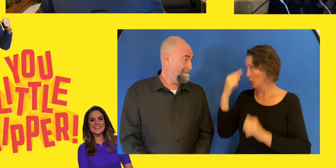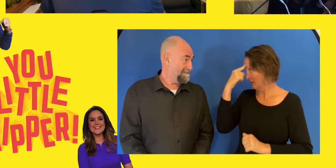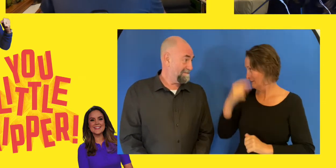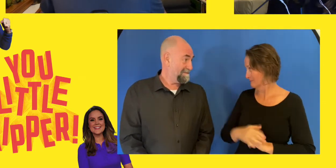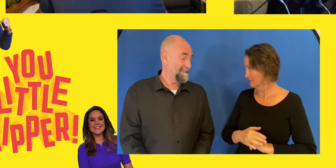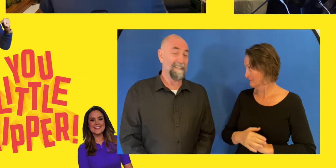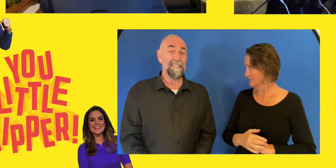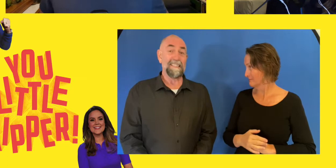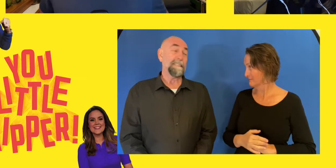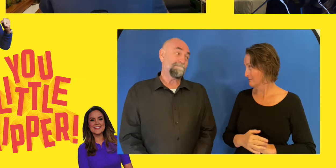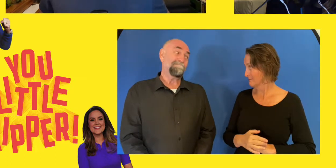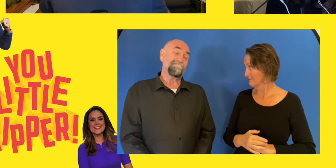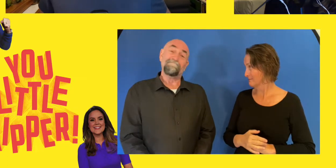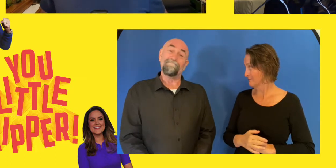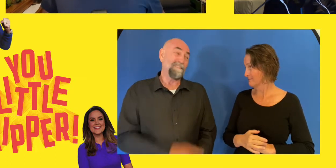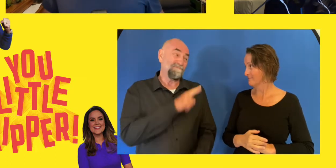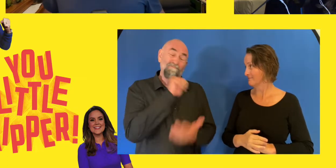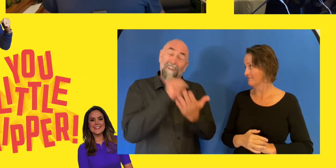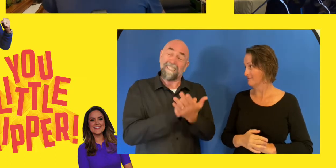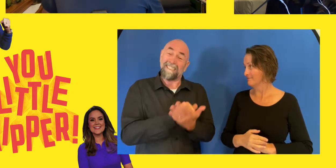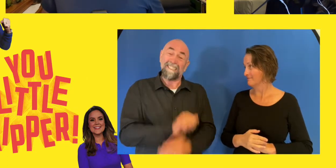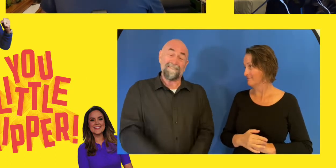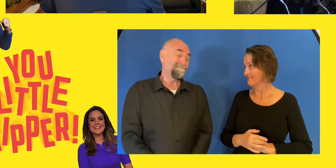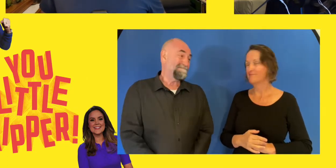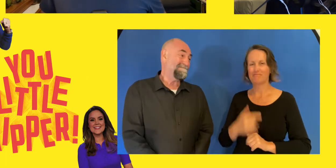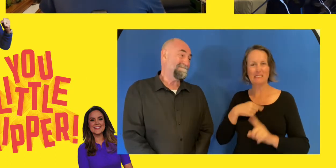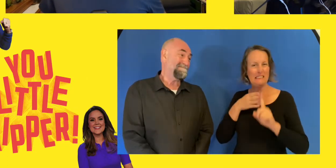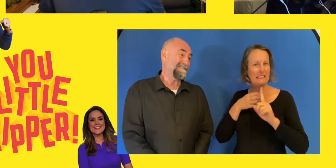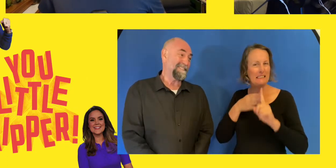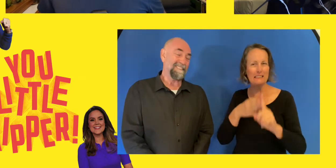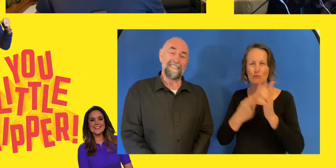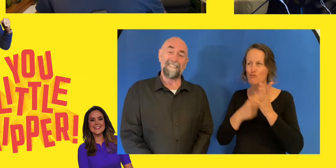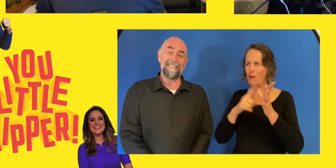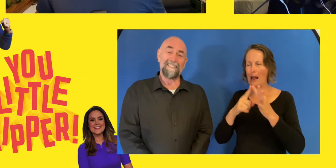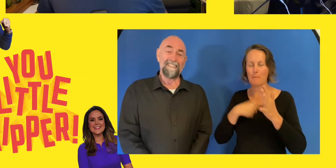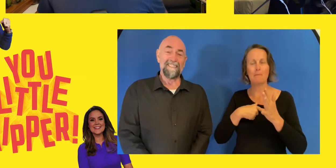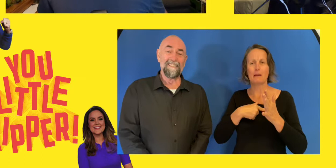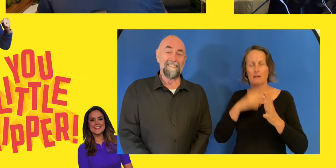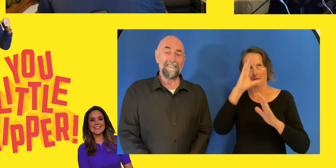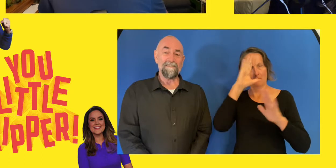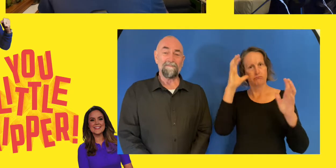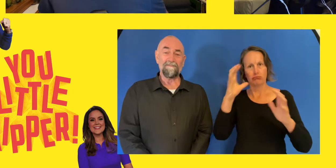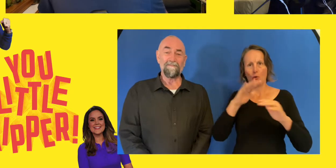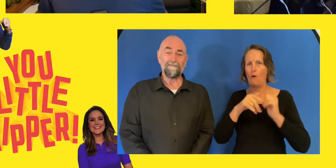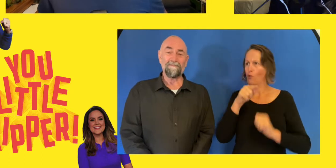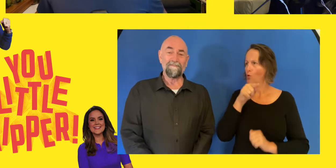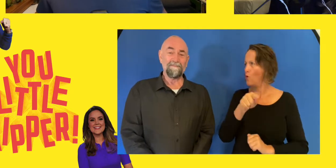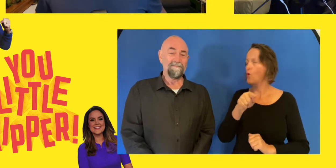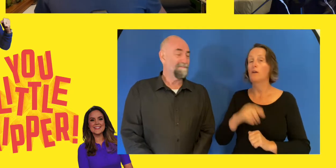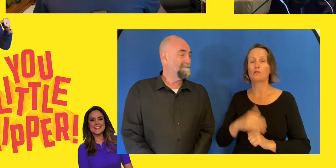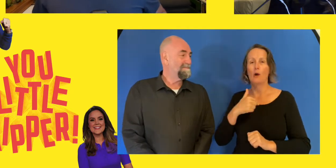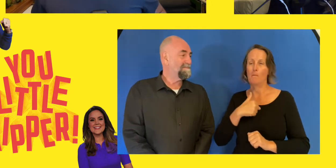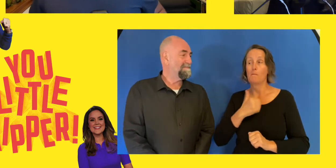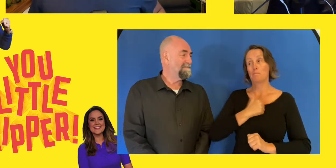Yeah, that is 100% correct, you are. I mean, I think that's true. There's no denying that, and I'm not mad at it. So my girl Ray,